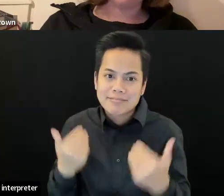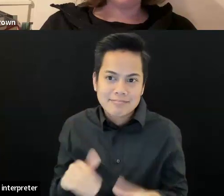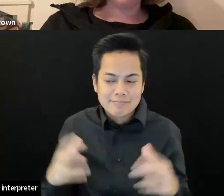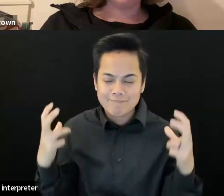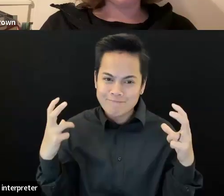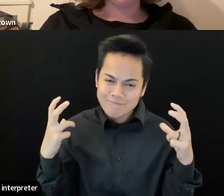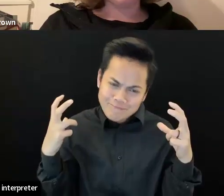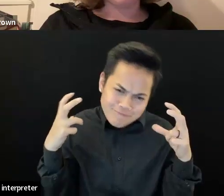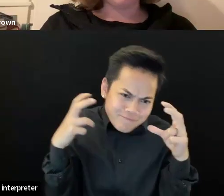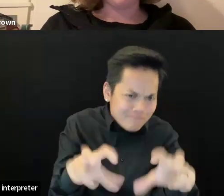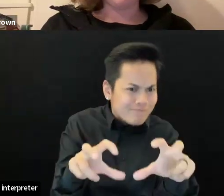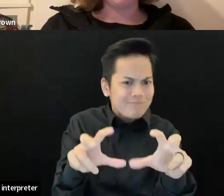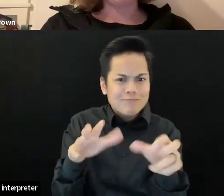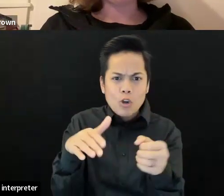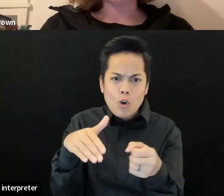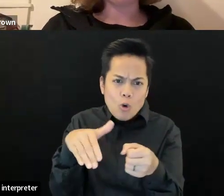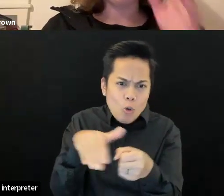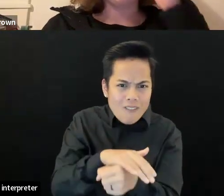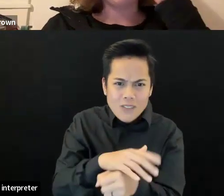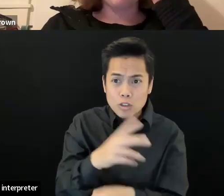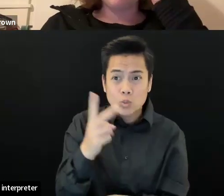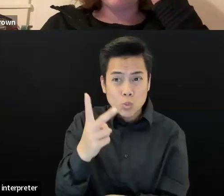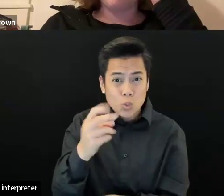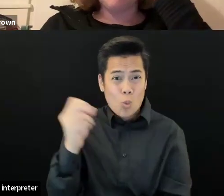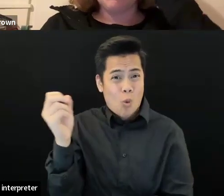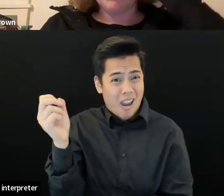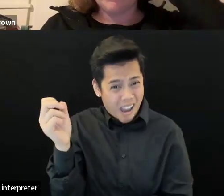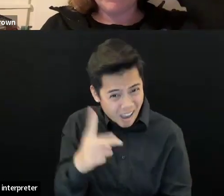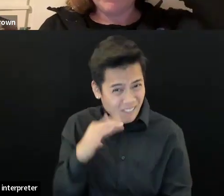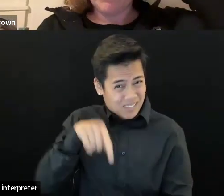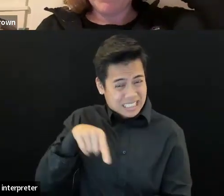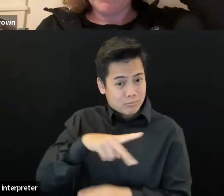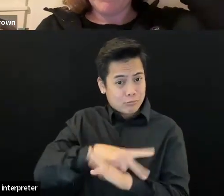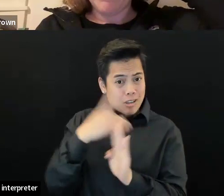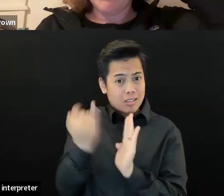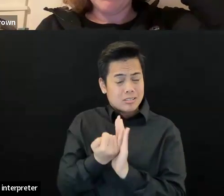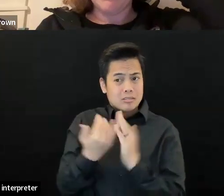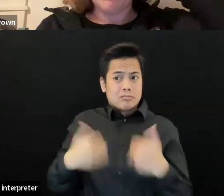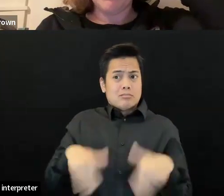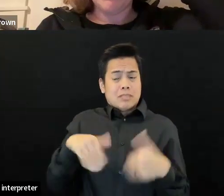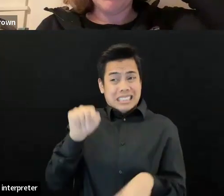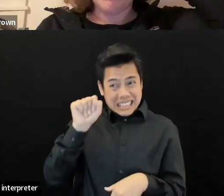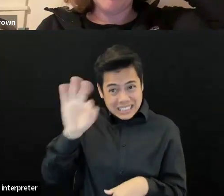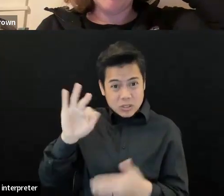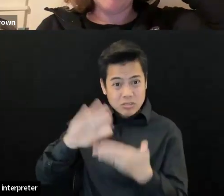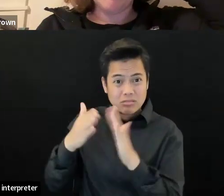three and a half years of this, this project. Um, we need to make sure and learn from the city's other cultural centers that like,